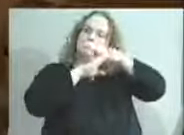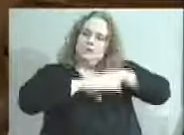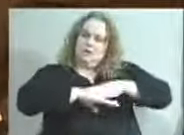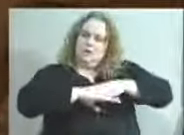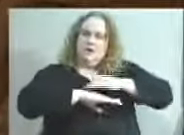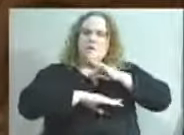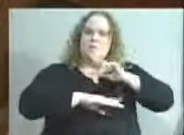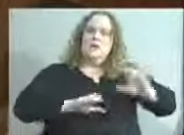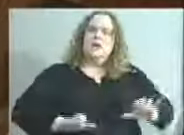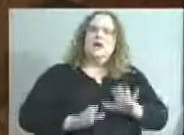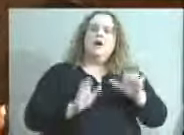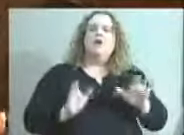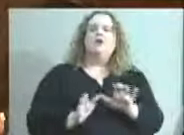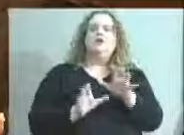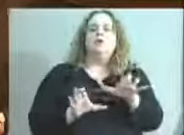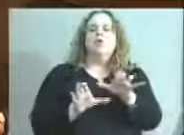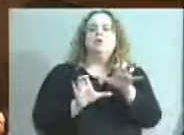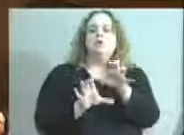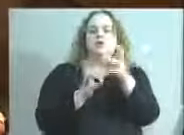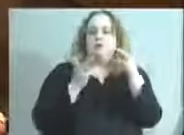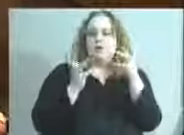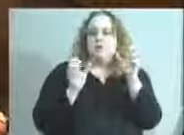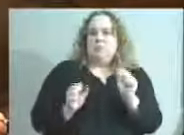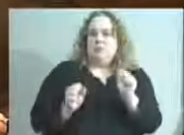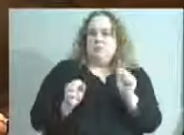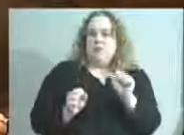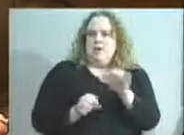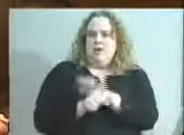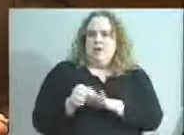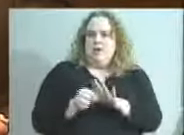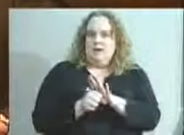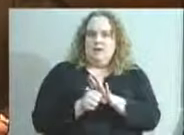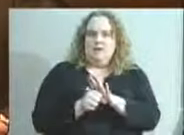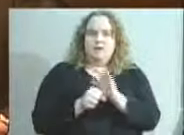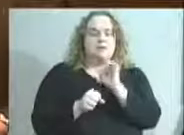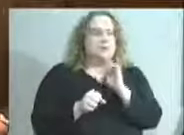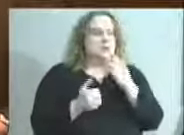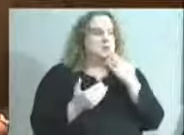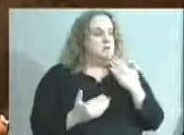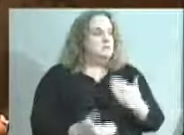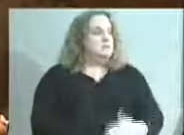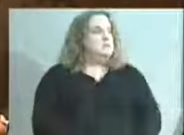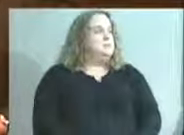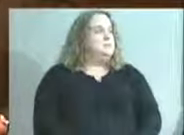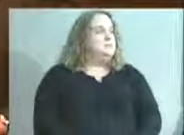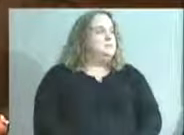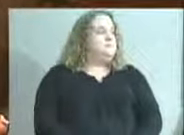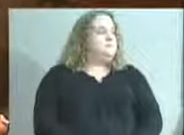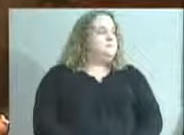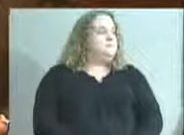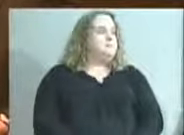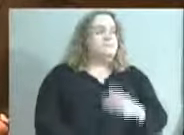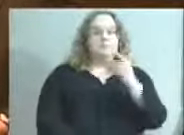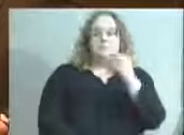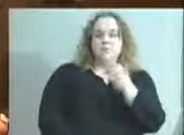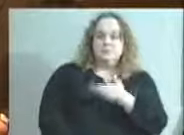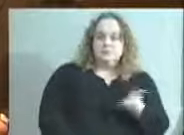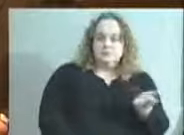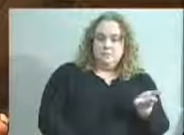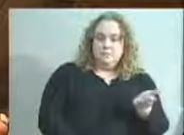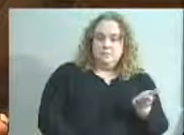I'd encourage you all to do as much as you can in that area. Great. Okay. One other thing. I was informed that I